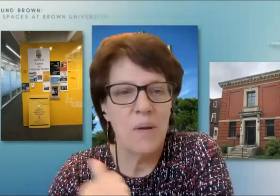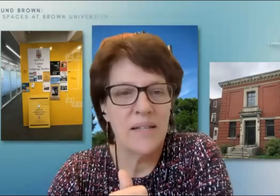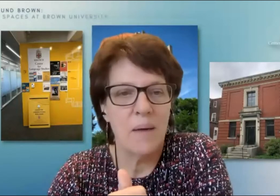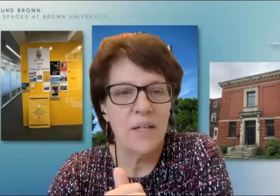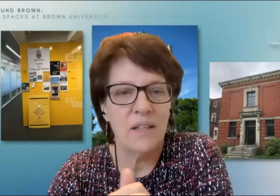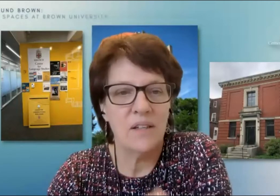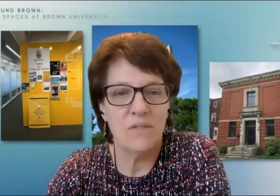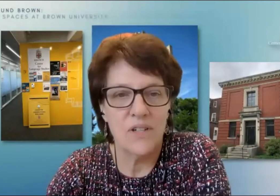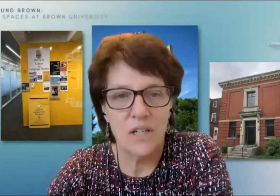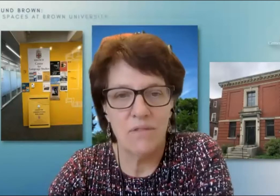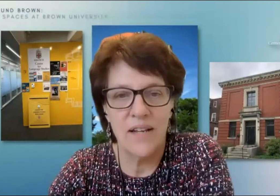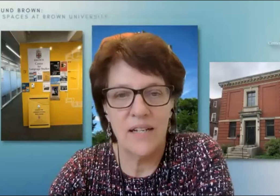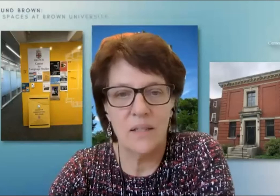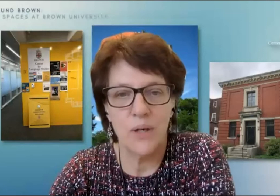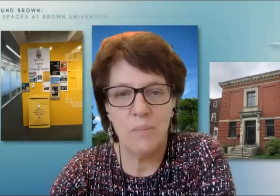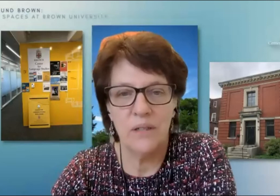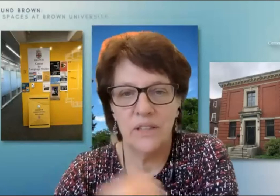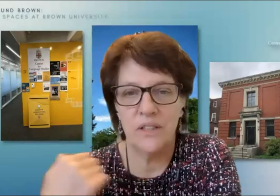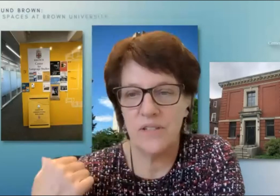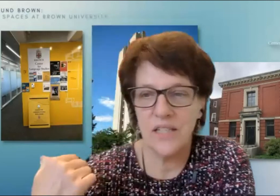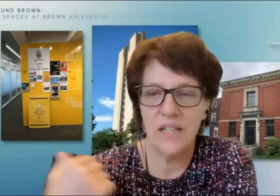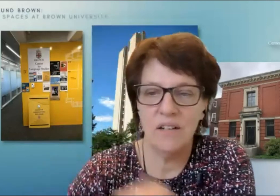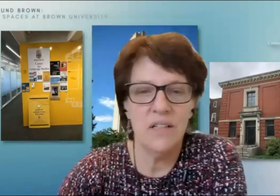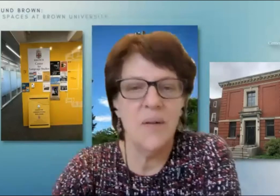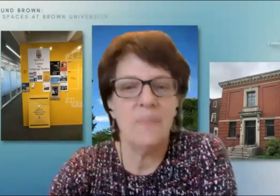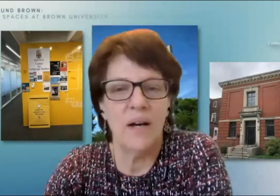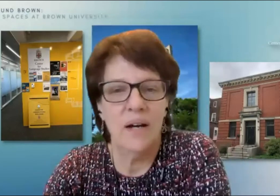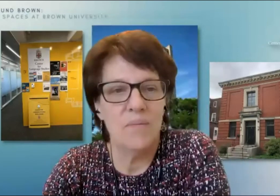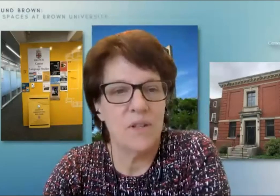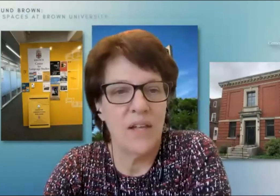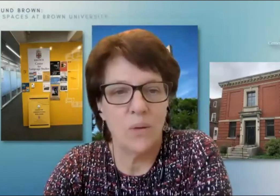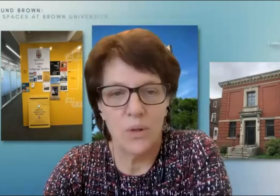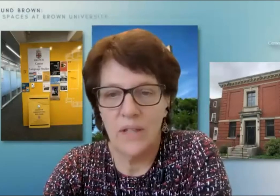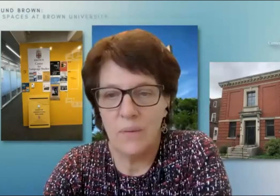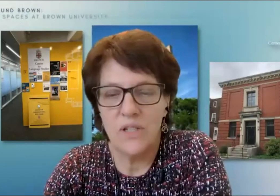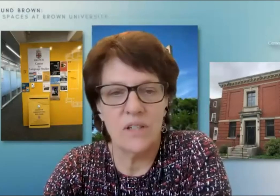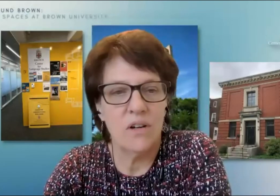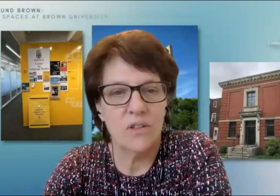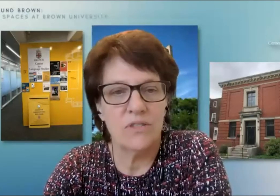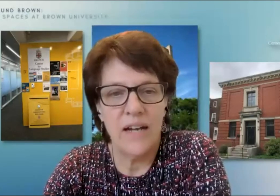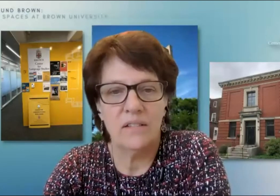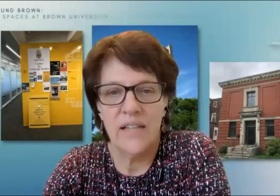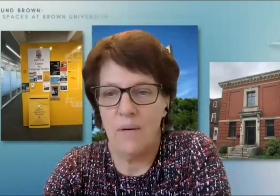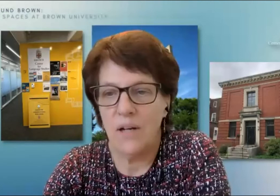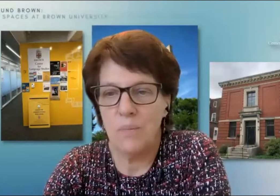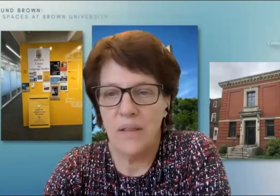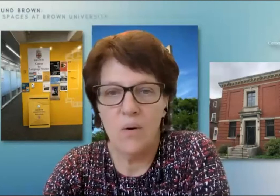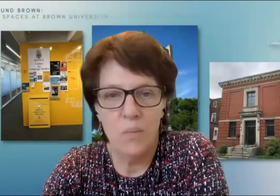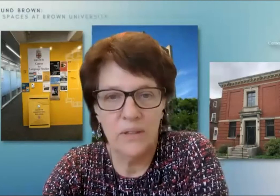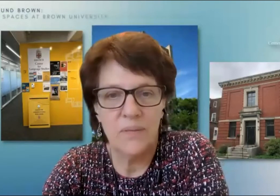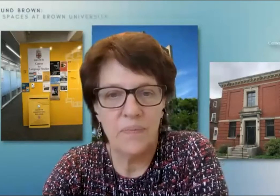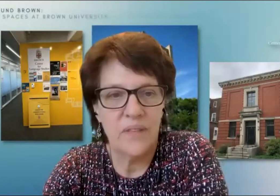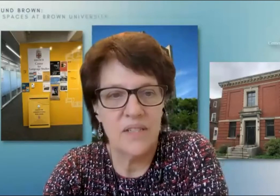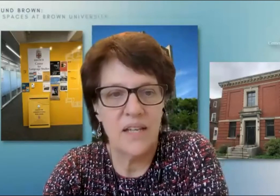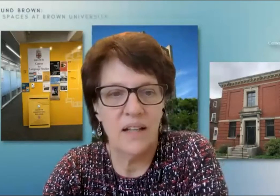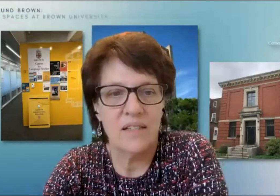During the pandemic, the university renovated the brick building you see here, so that the World Languages and Culture faculty now occupy the